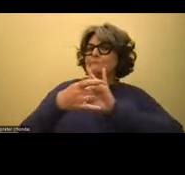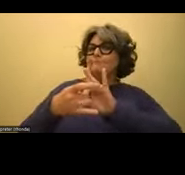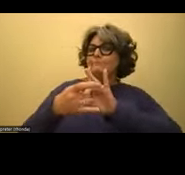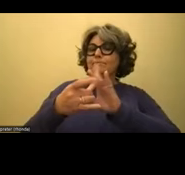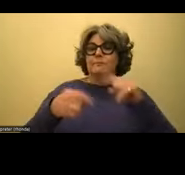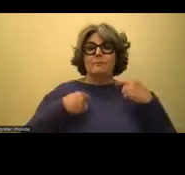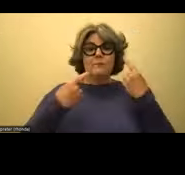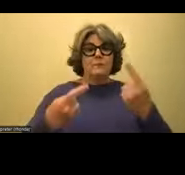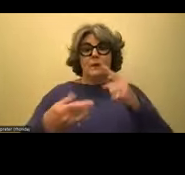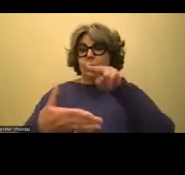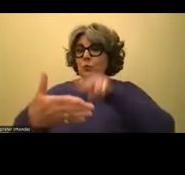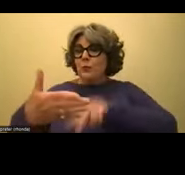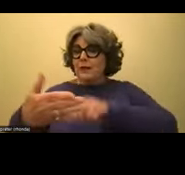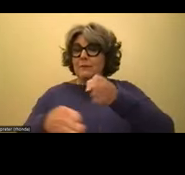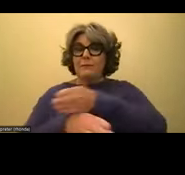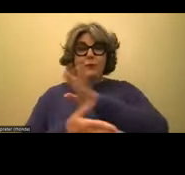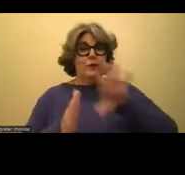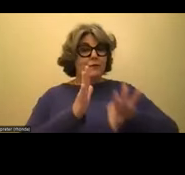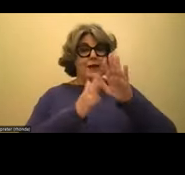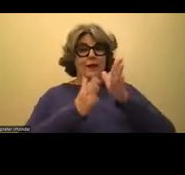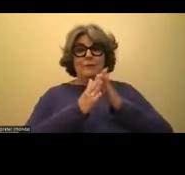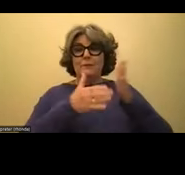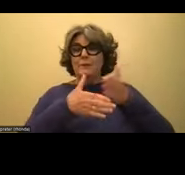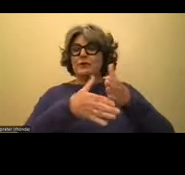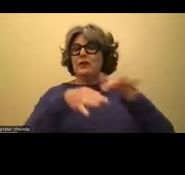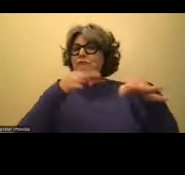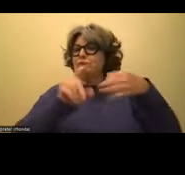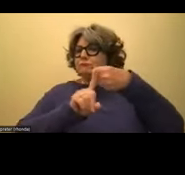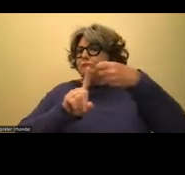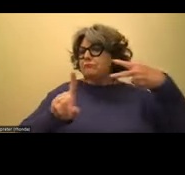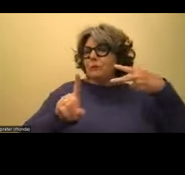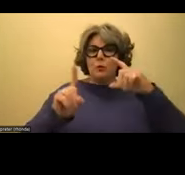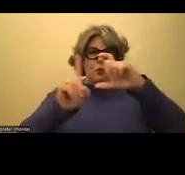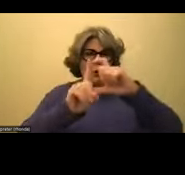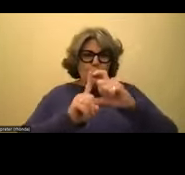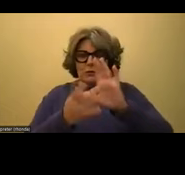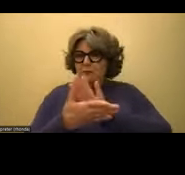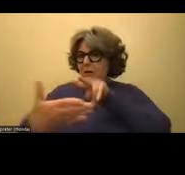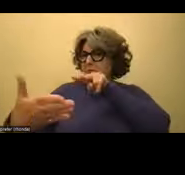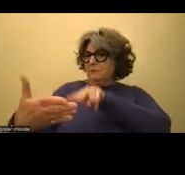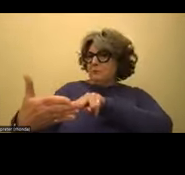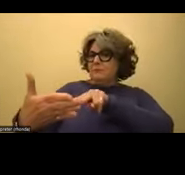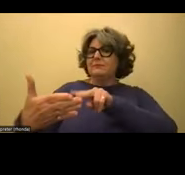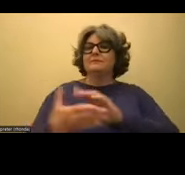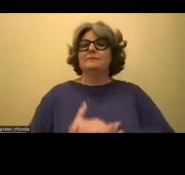like with reading before finding Bookshare? Could you describe what words on a page look like for you?